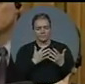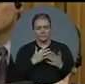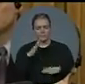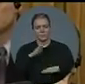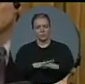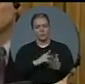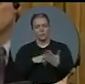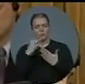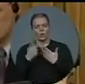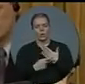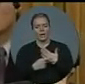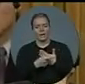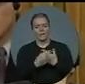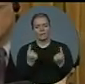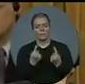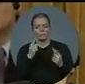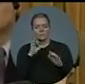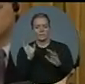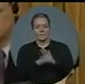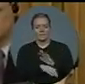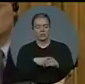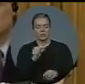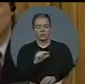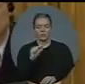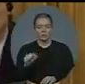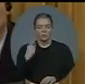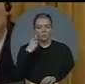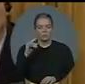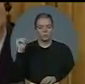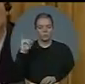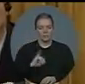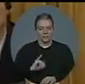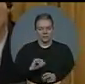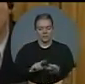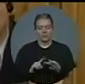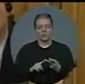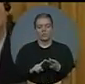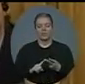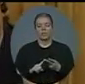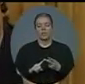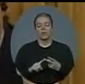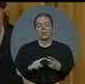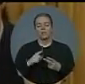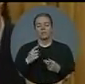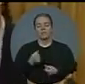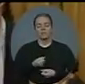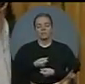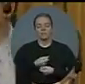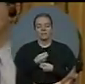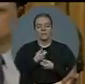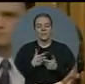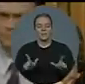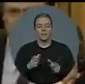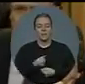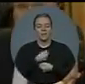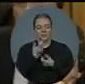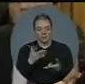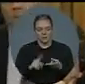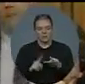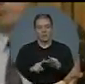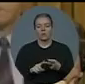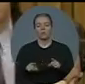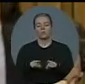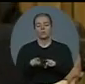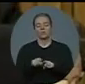immigration, on censorship, on minority rights, on the Constitution. That's why I'm asking again.